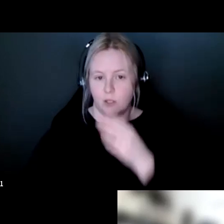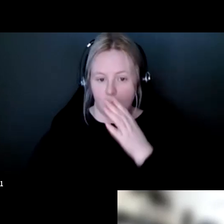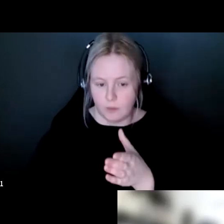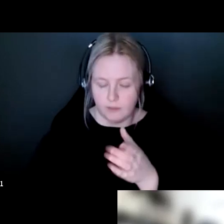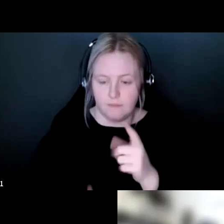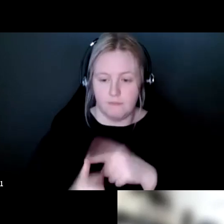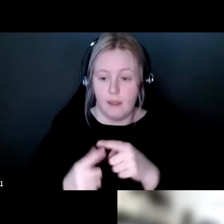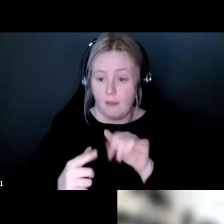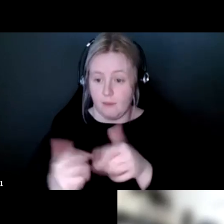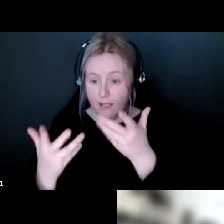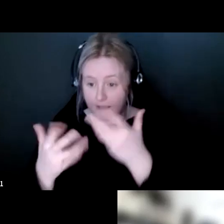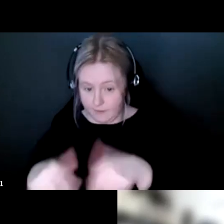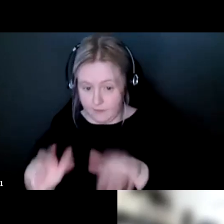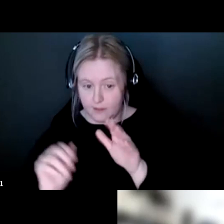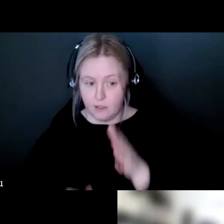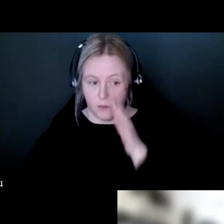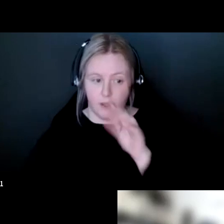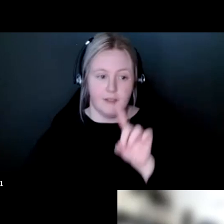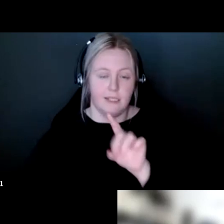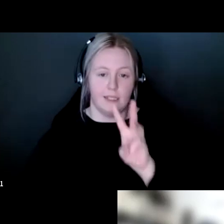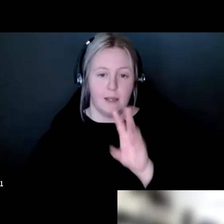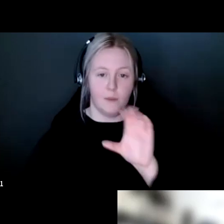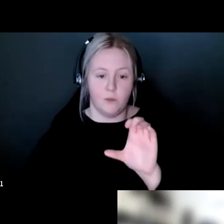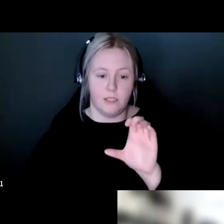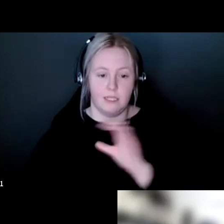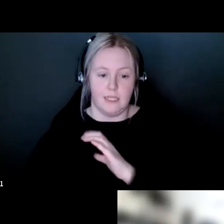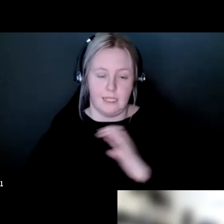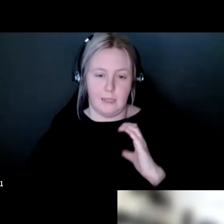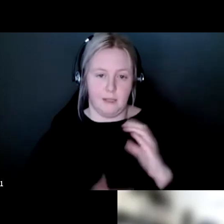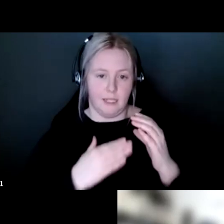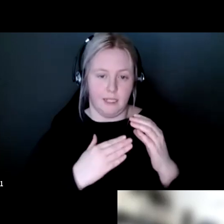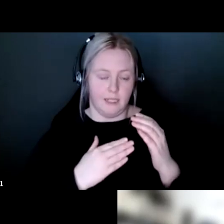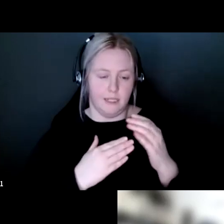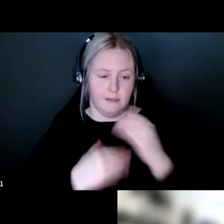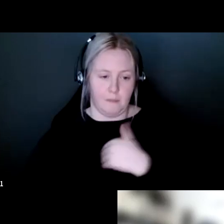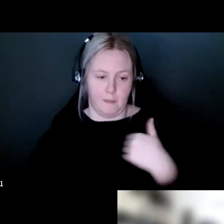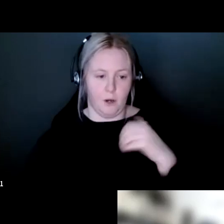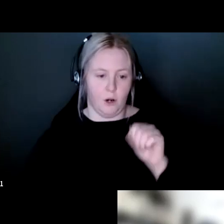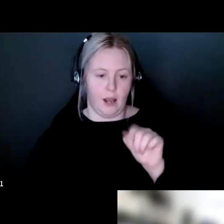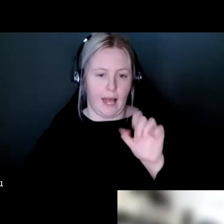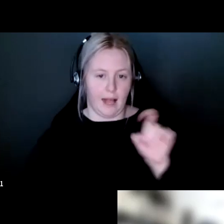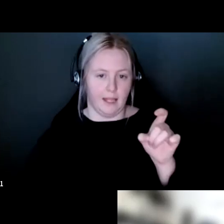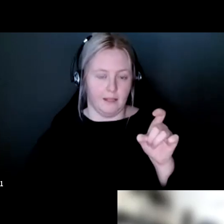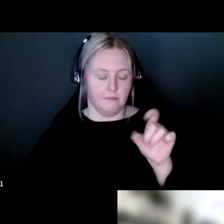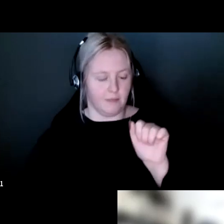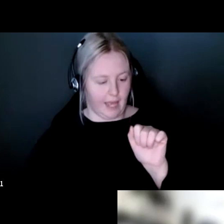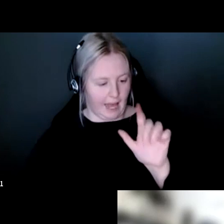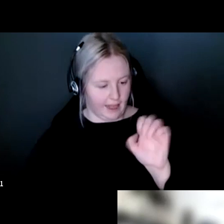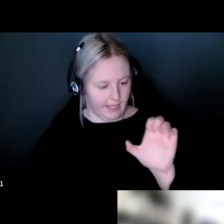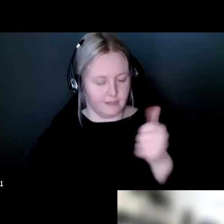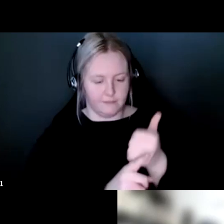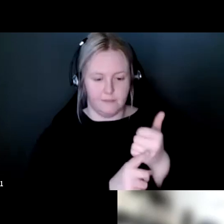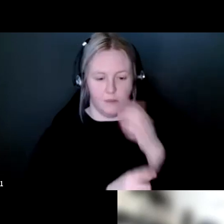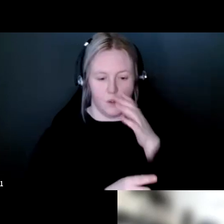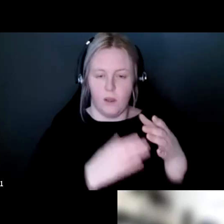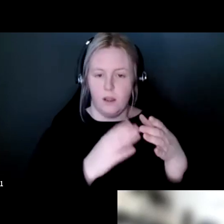remarks from DWC Steering Committee Member Alec Farquhar. So we will have this live Q&A at the